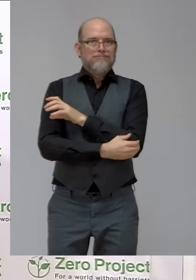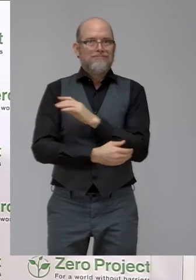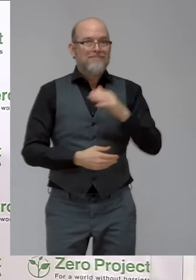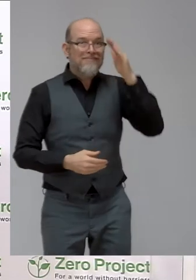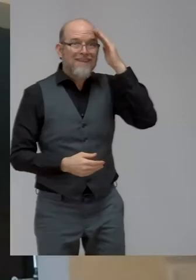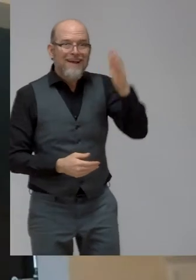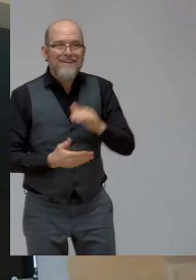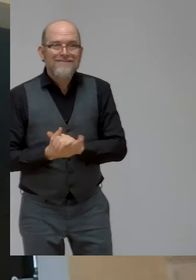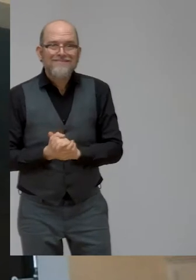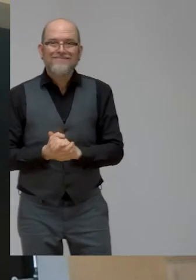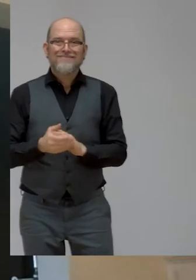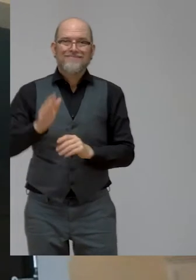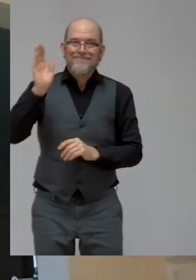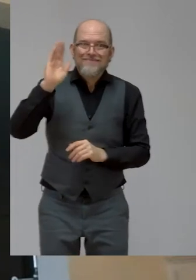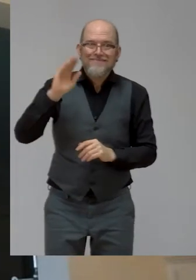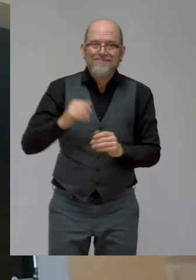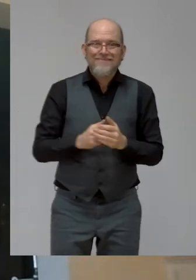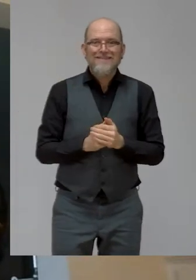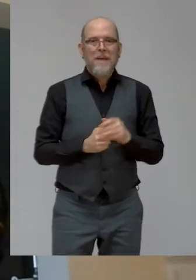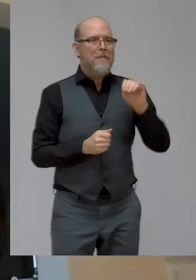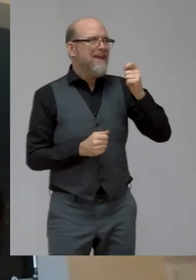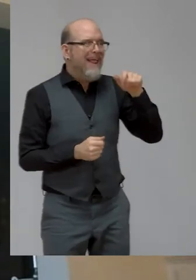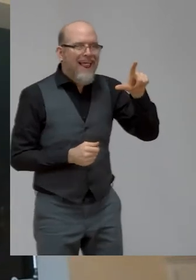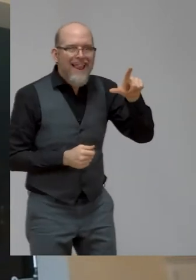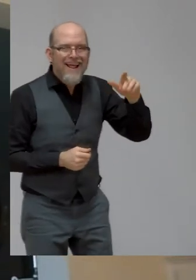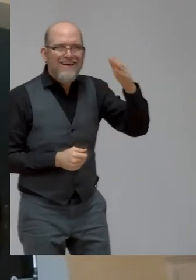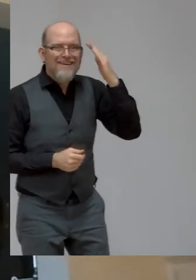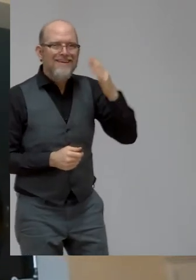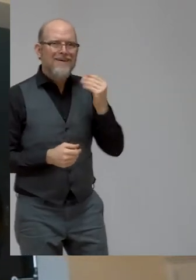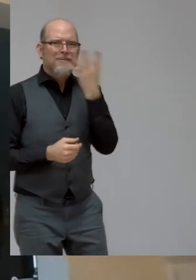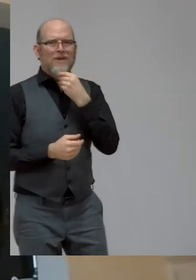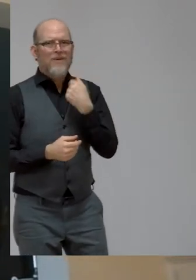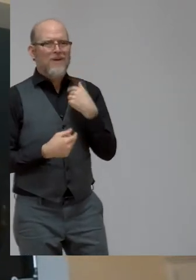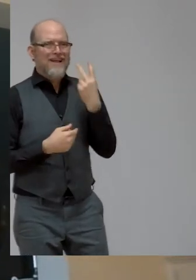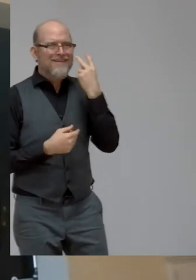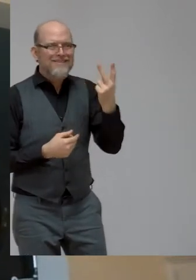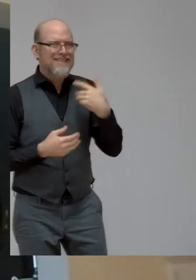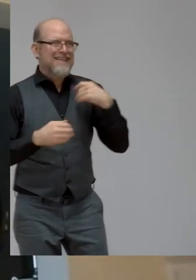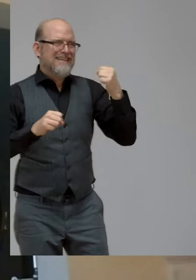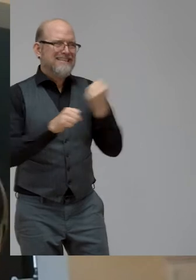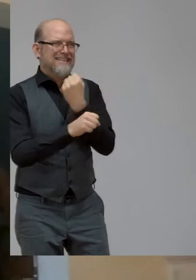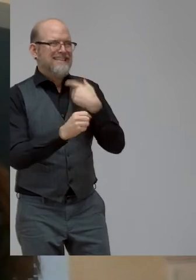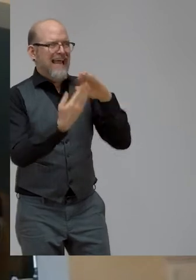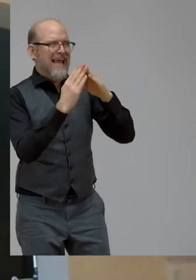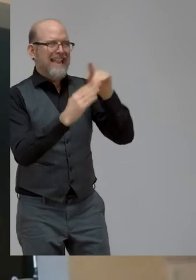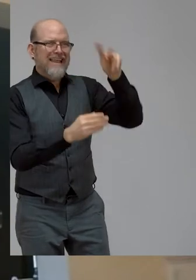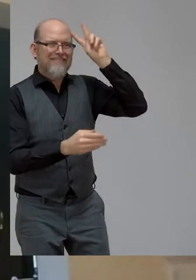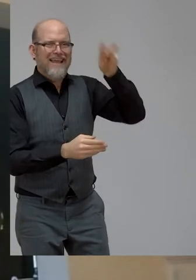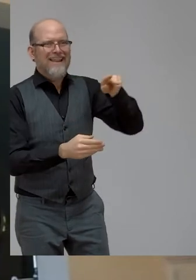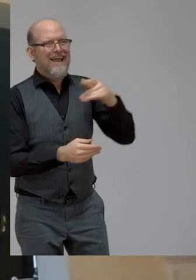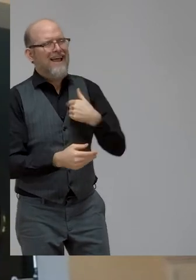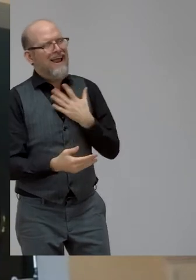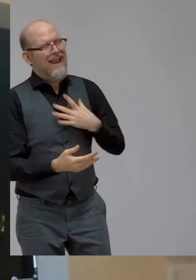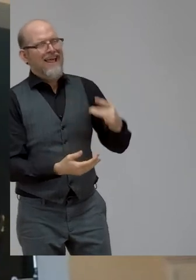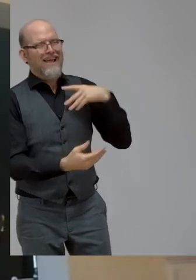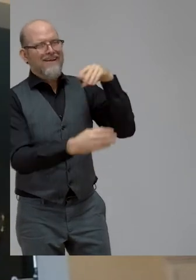Hi, Michael. Wonderful to see you. Unfortunately, I'm not in your beautiful city, but still good to see you. Yeah. So next